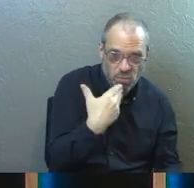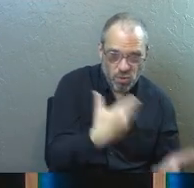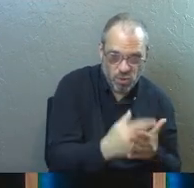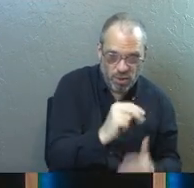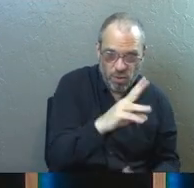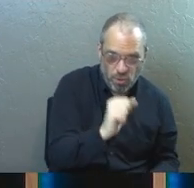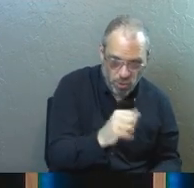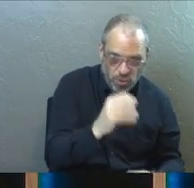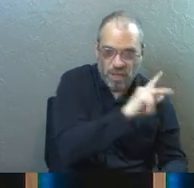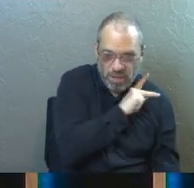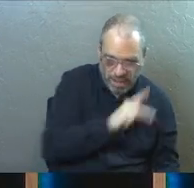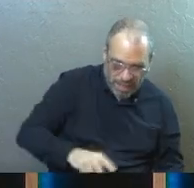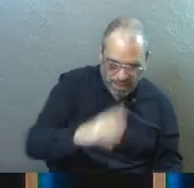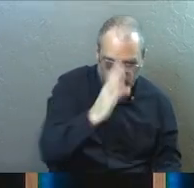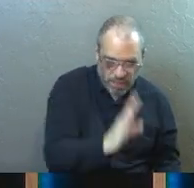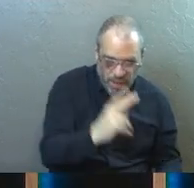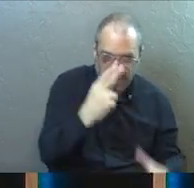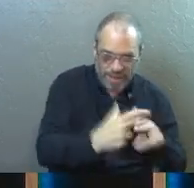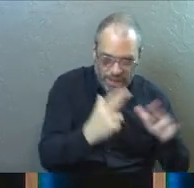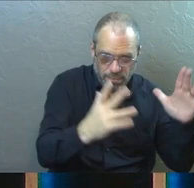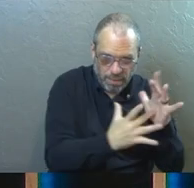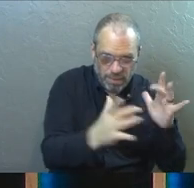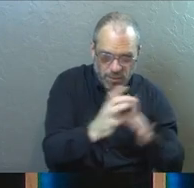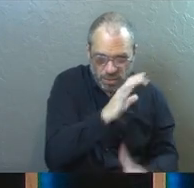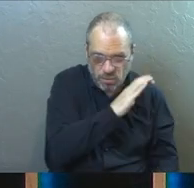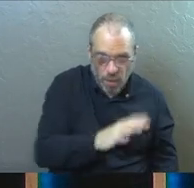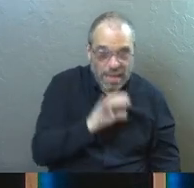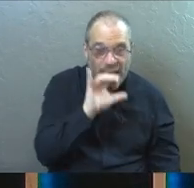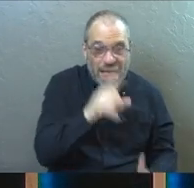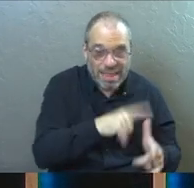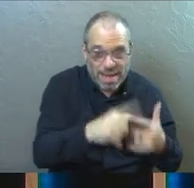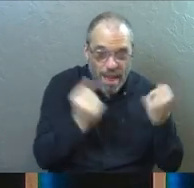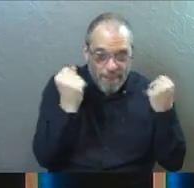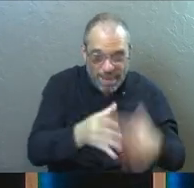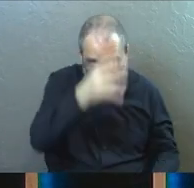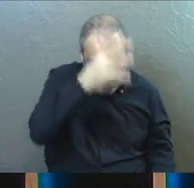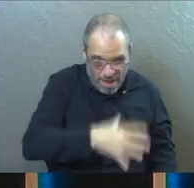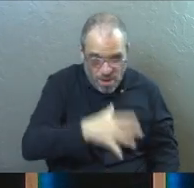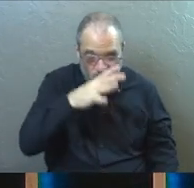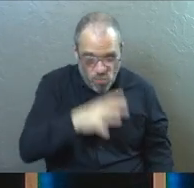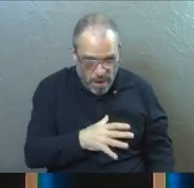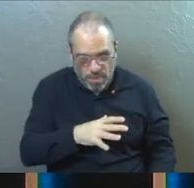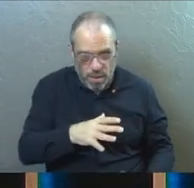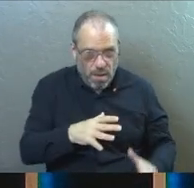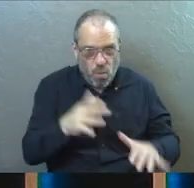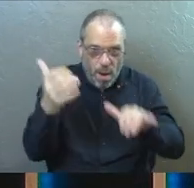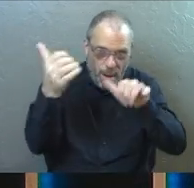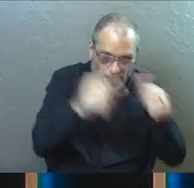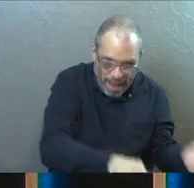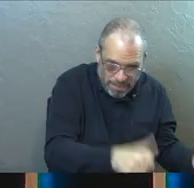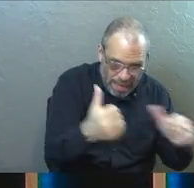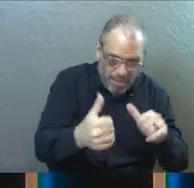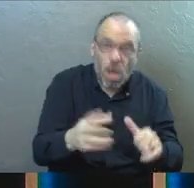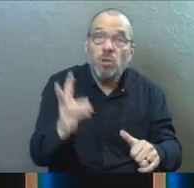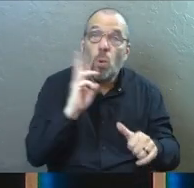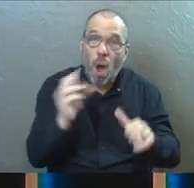news concerning the kingdom of God and the name of Jesus Christ. And as a result, many men and women were baptized. So they're water baptized and